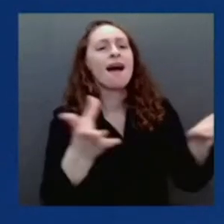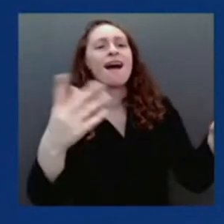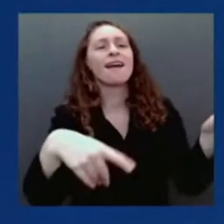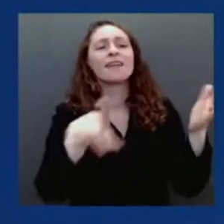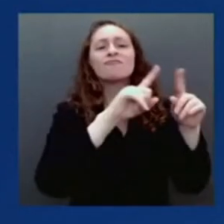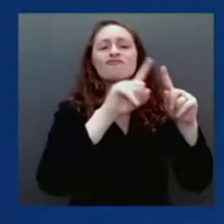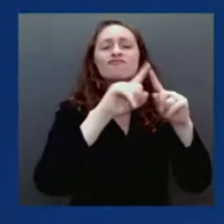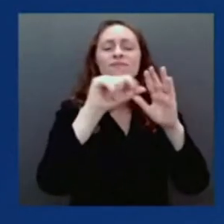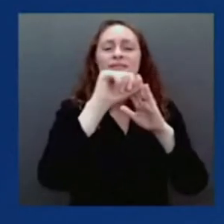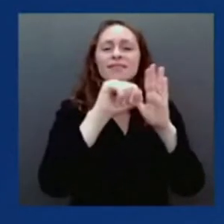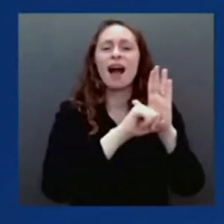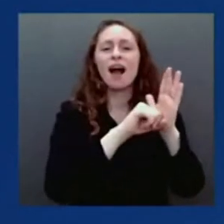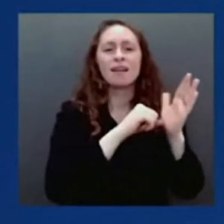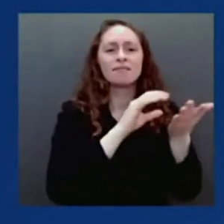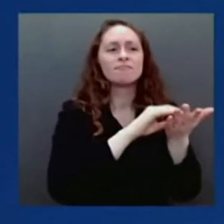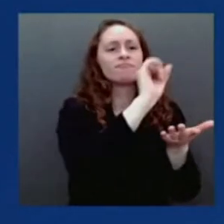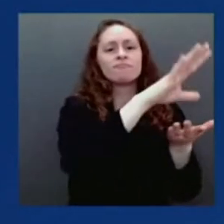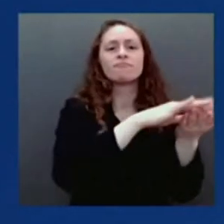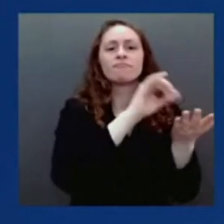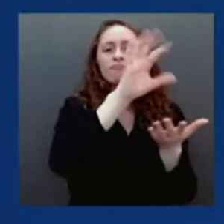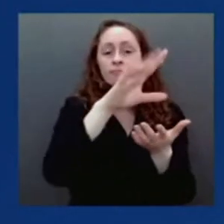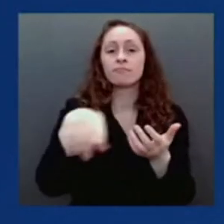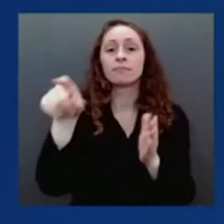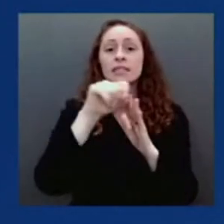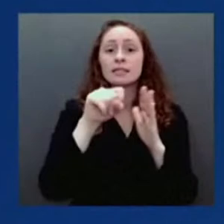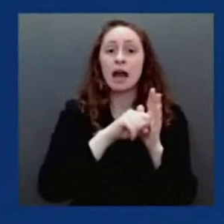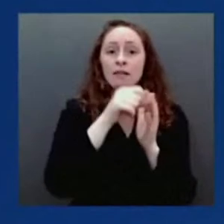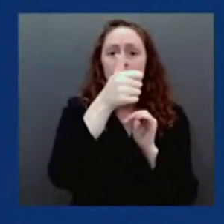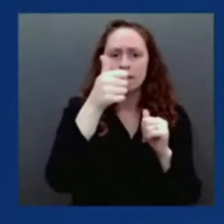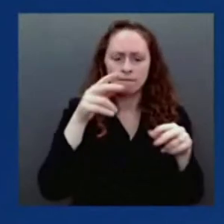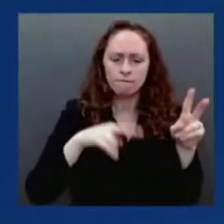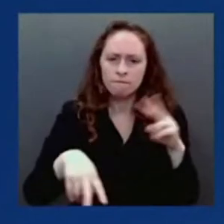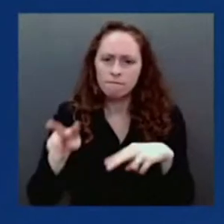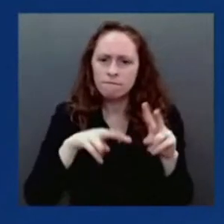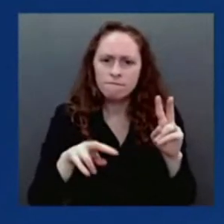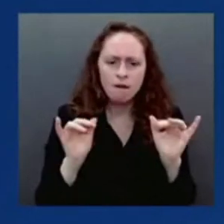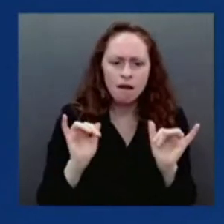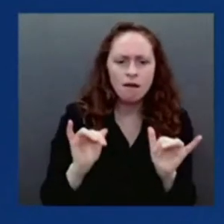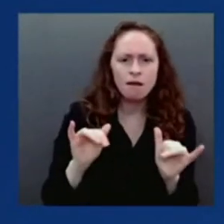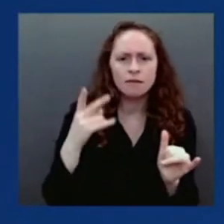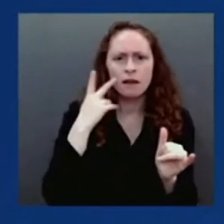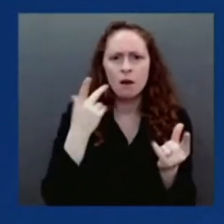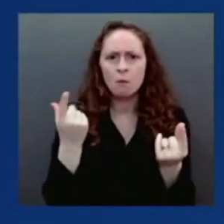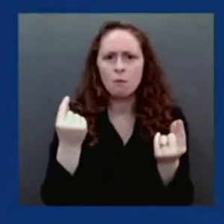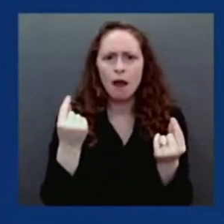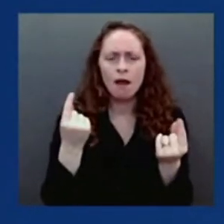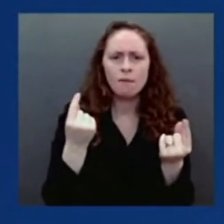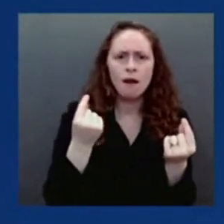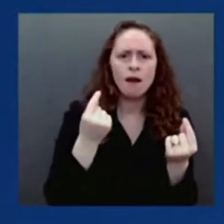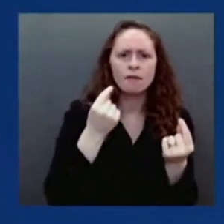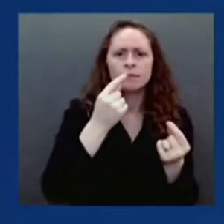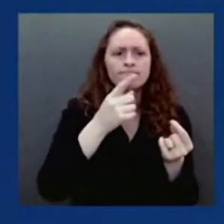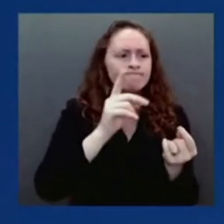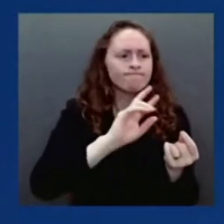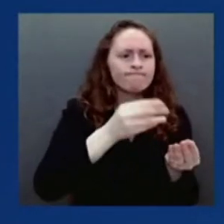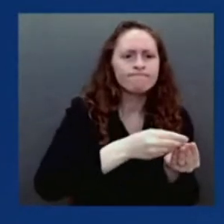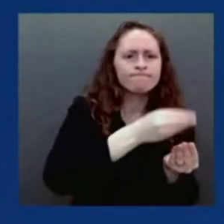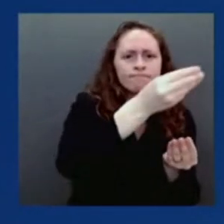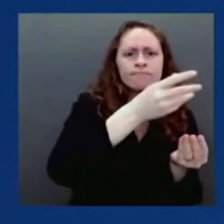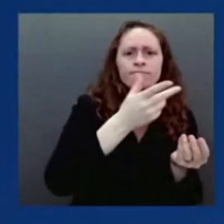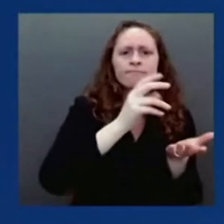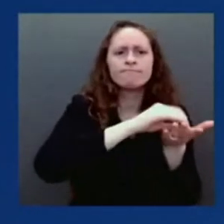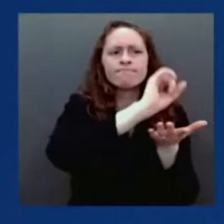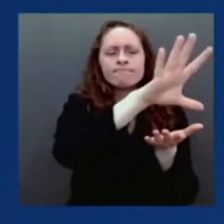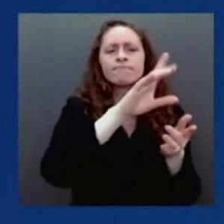places within their states at local hospitals and health systems and other caregivers. And 15 percent is going directly to